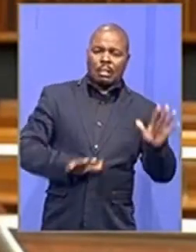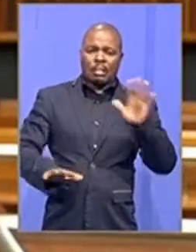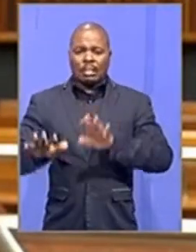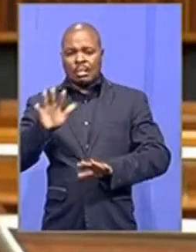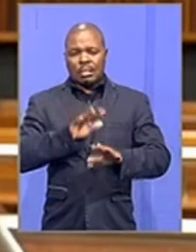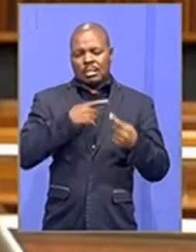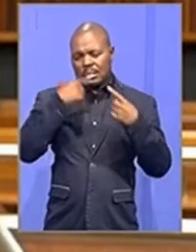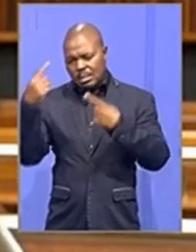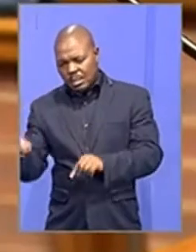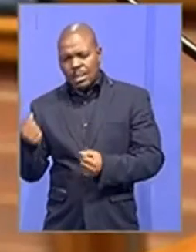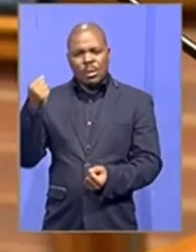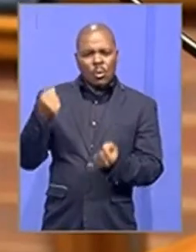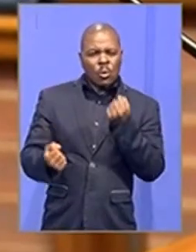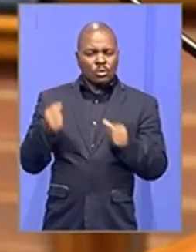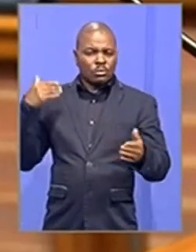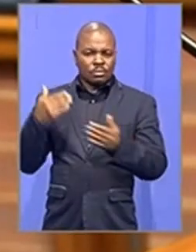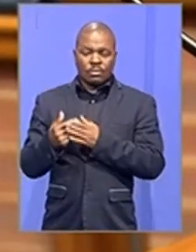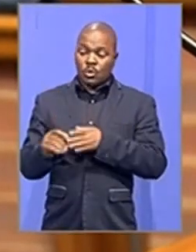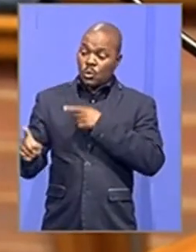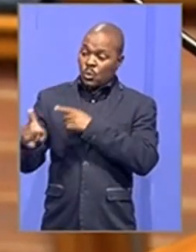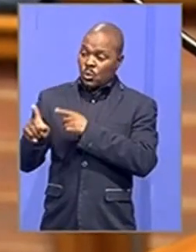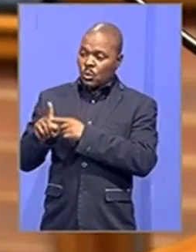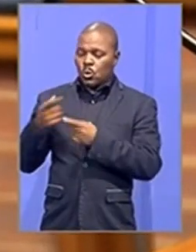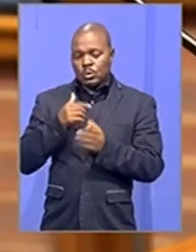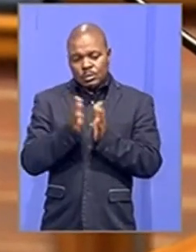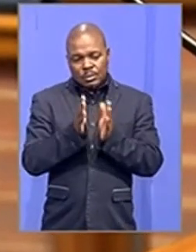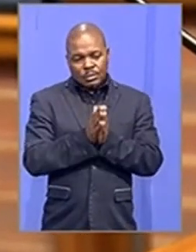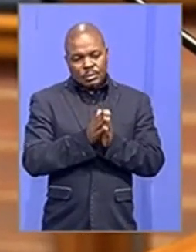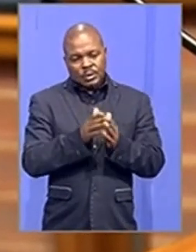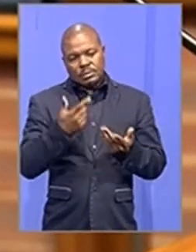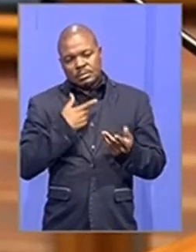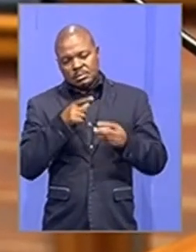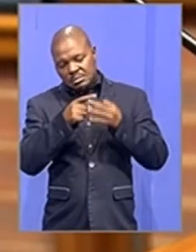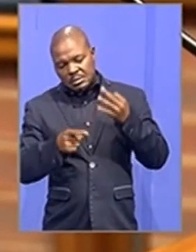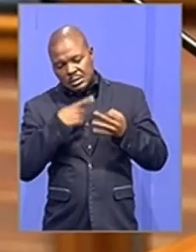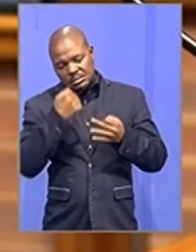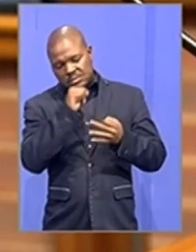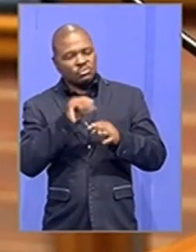them coming to court. You have to of the passerbillies, they are sufficient have no blessing for sheep food. soon! Thanks!